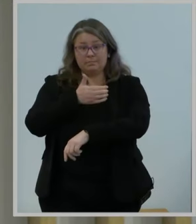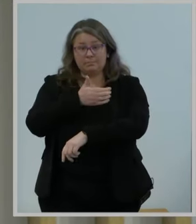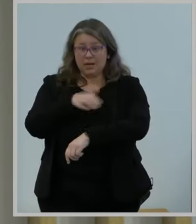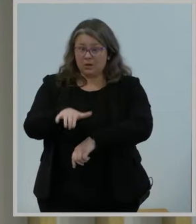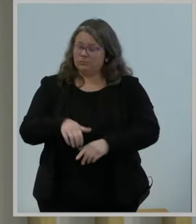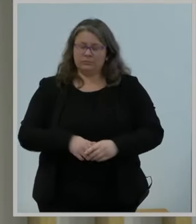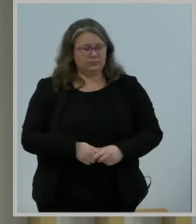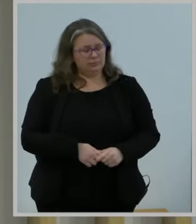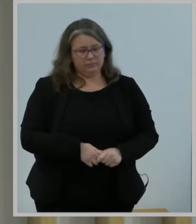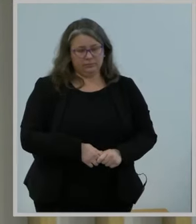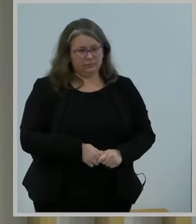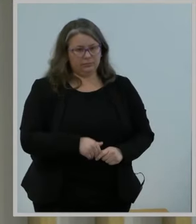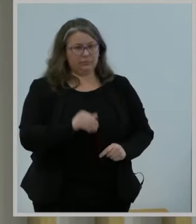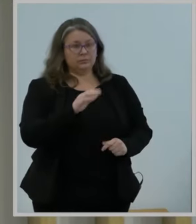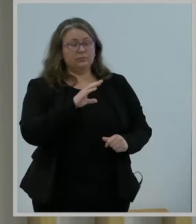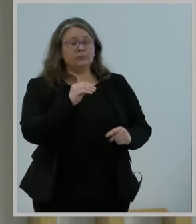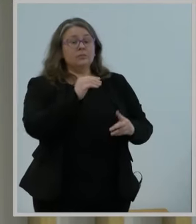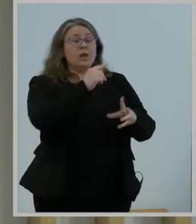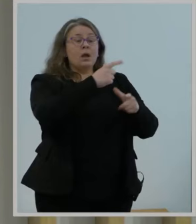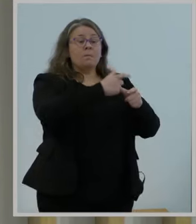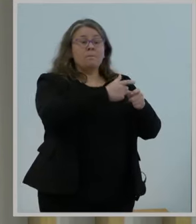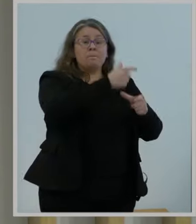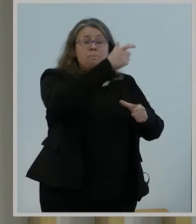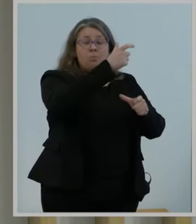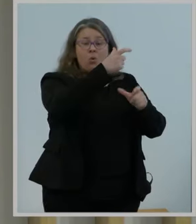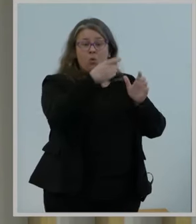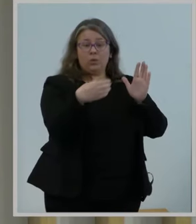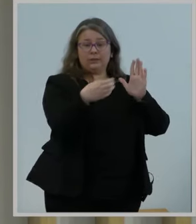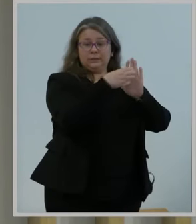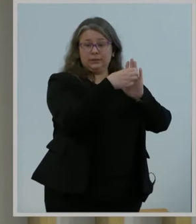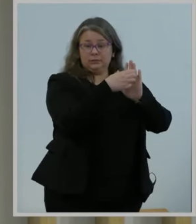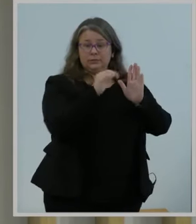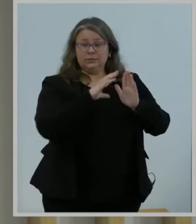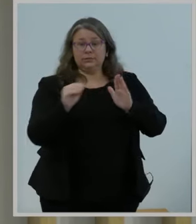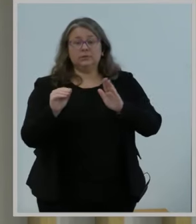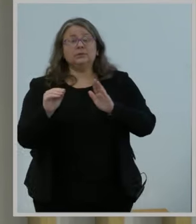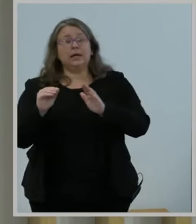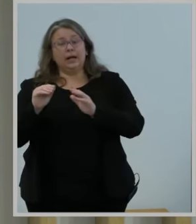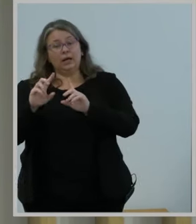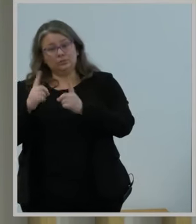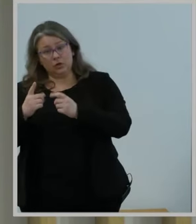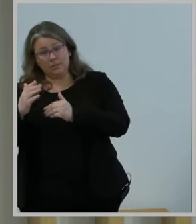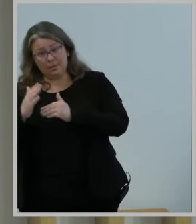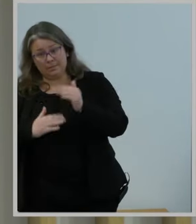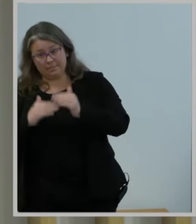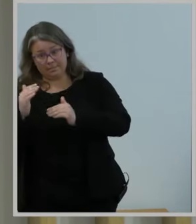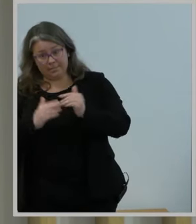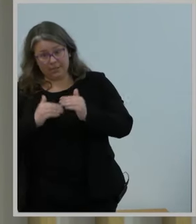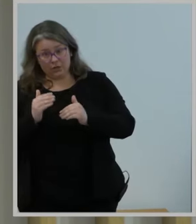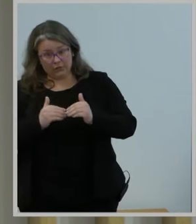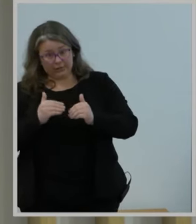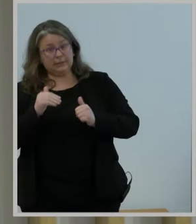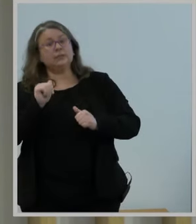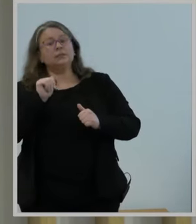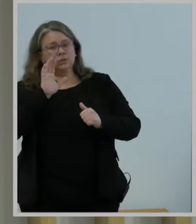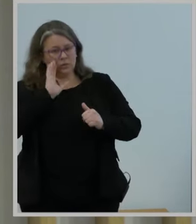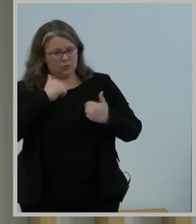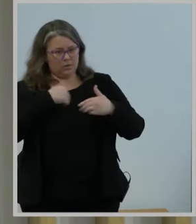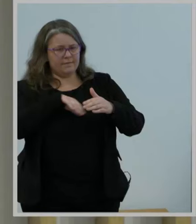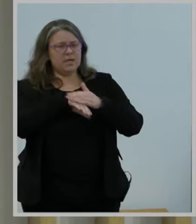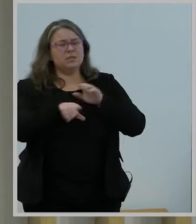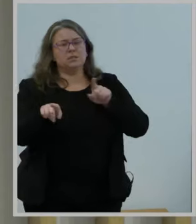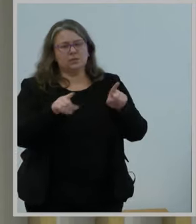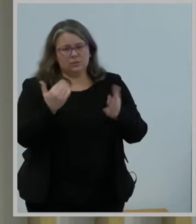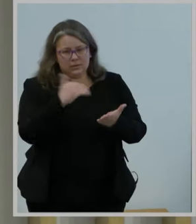attachments and apartment buildings. On top of this, restoring our open Internet policies will mean that a